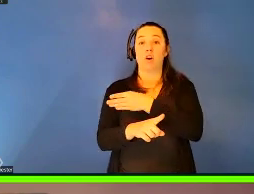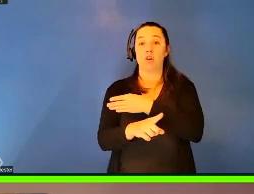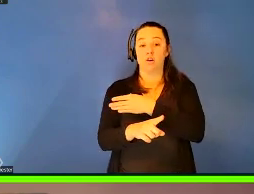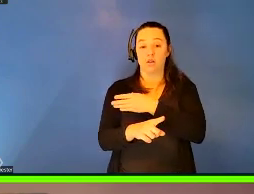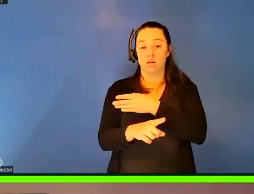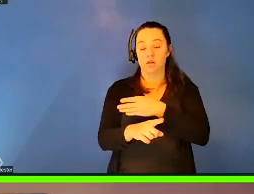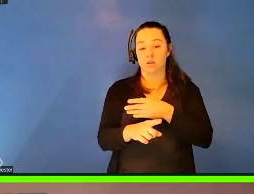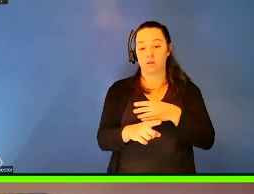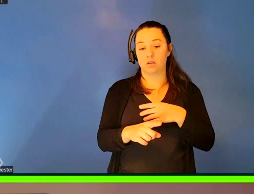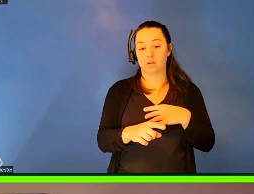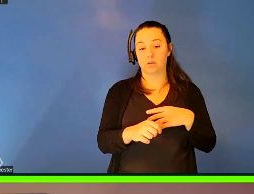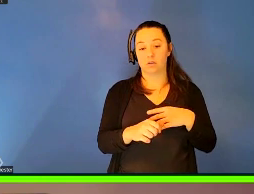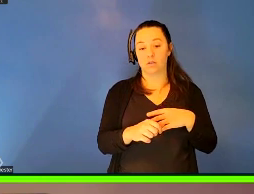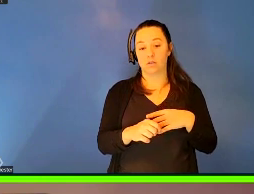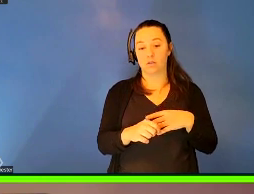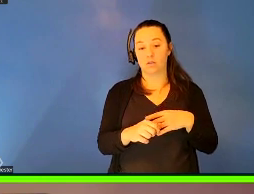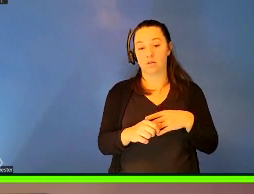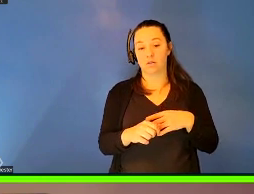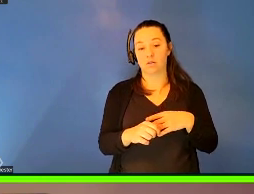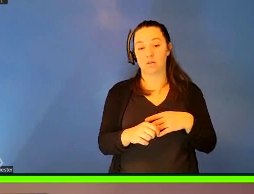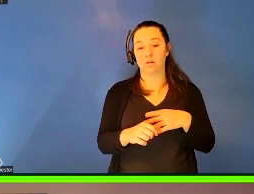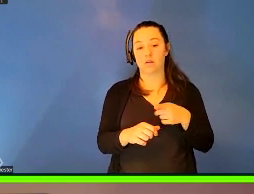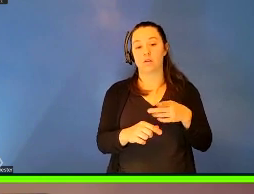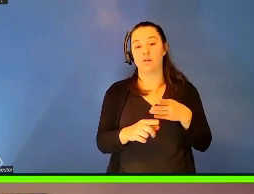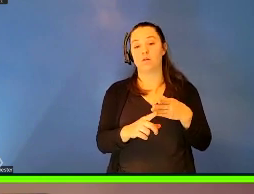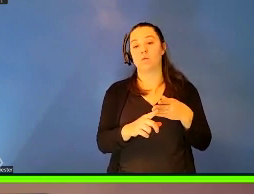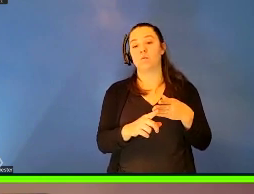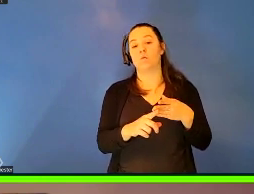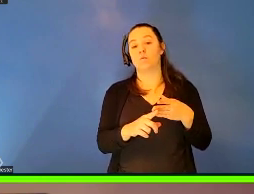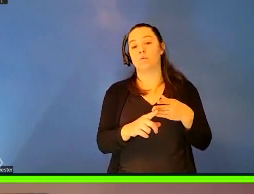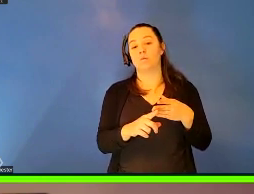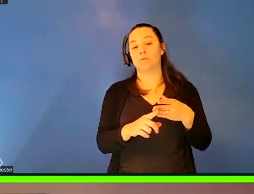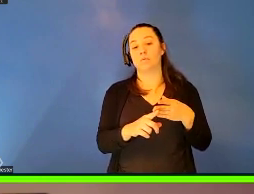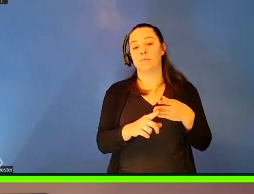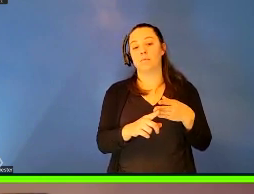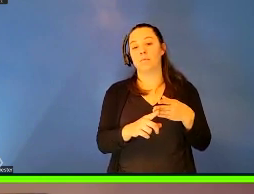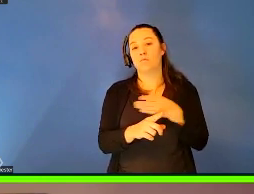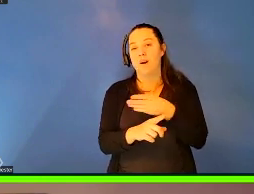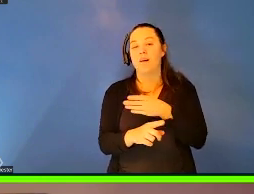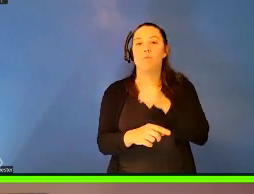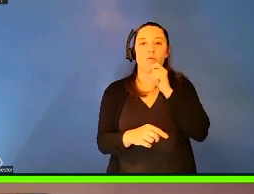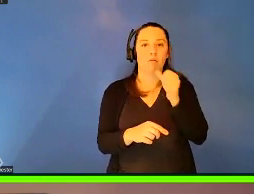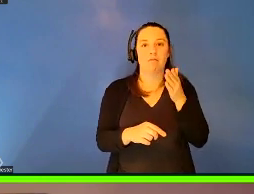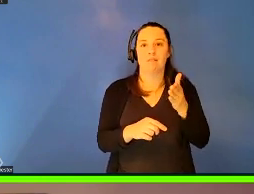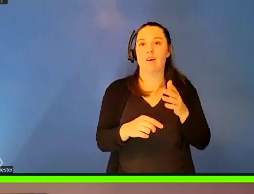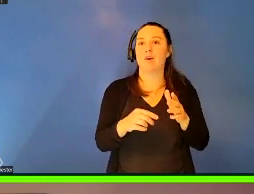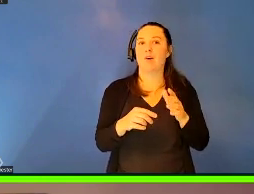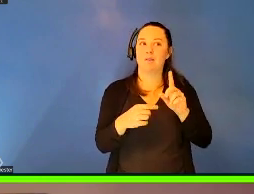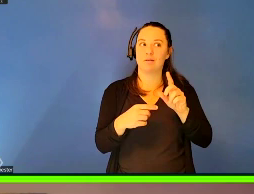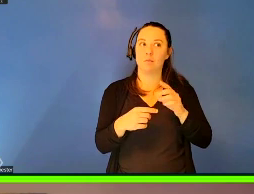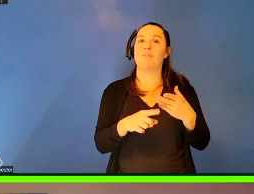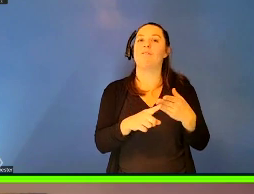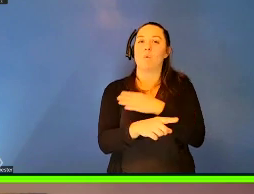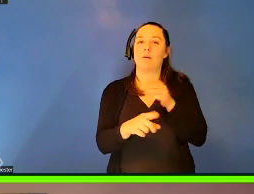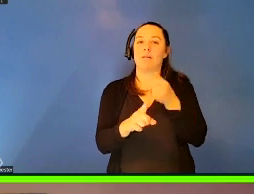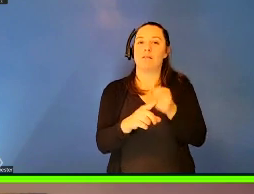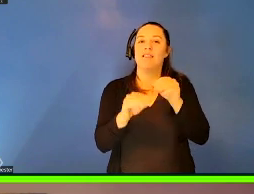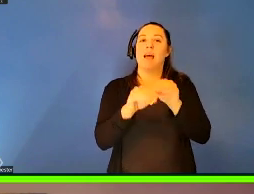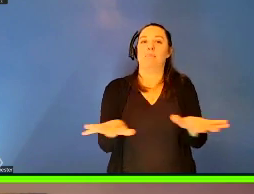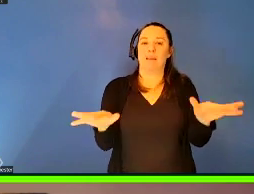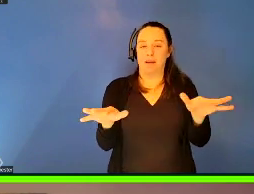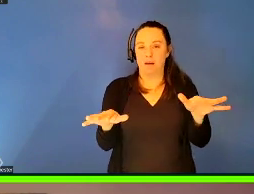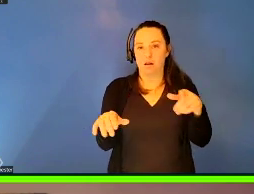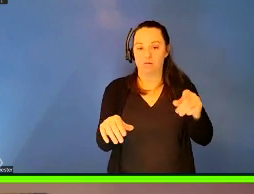in spaces like Europe and North America, right? Unlike, um, Dr. know, for instance,